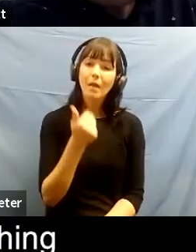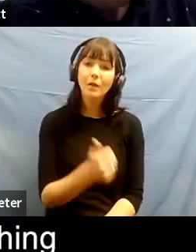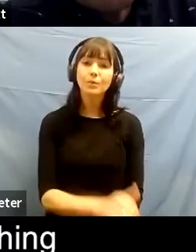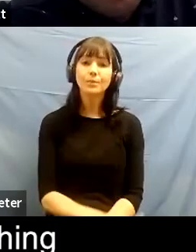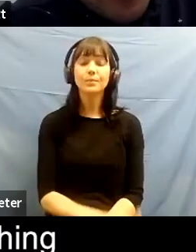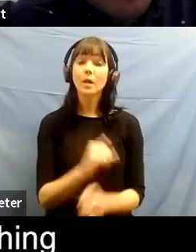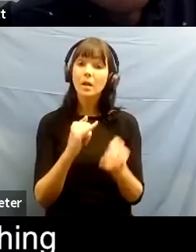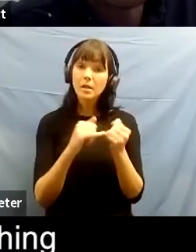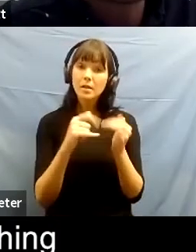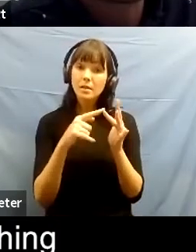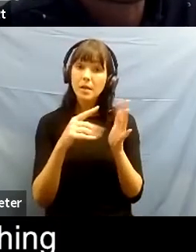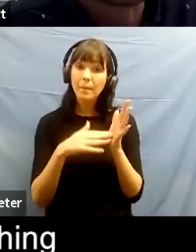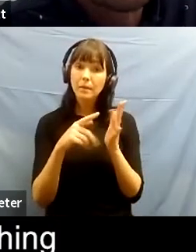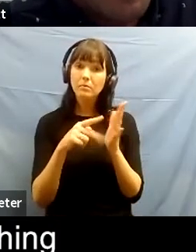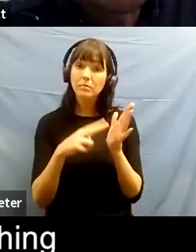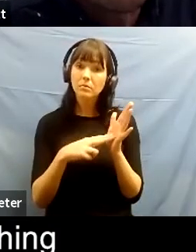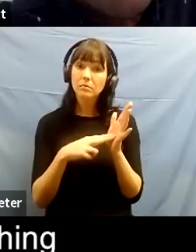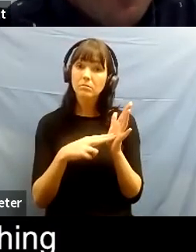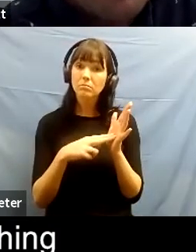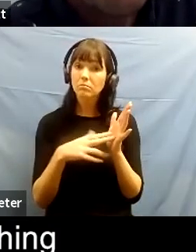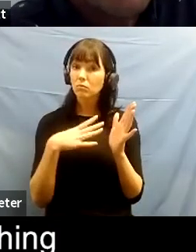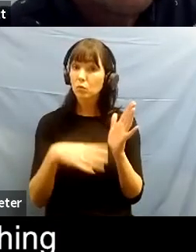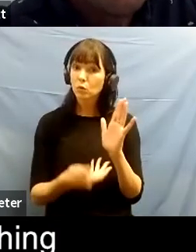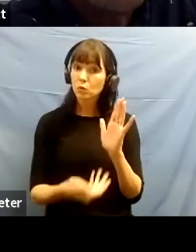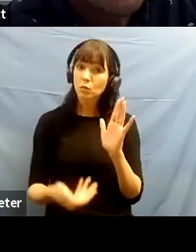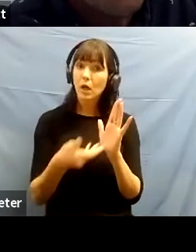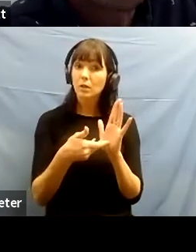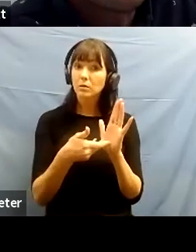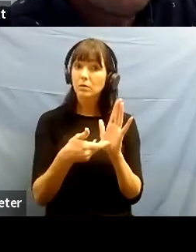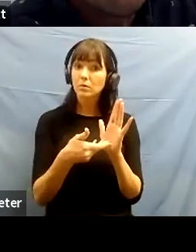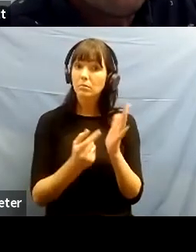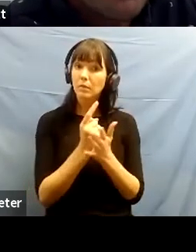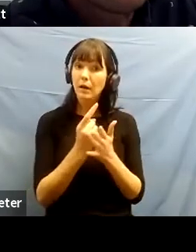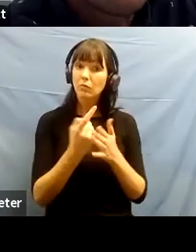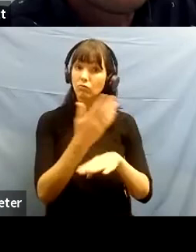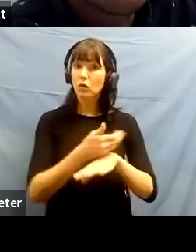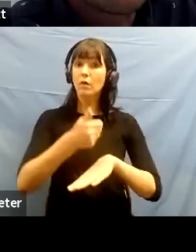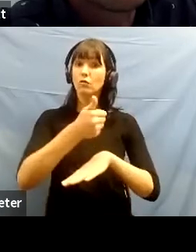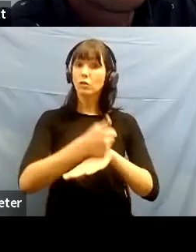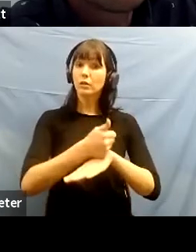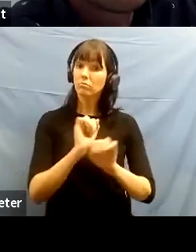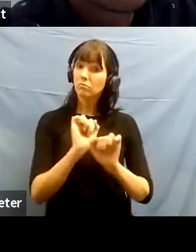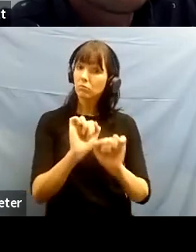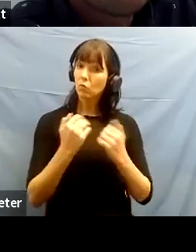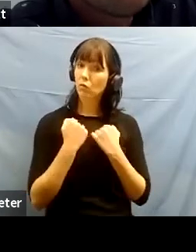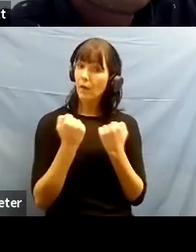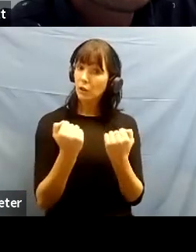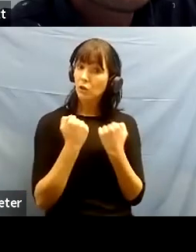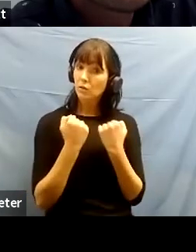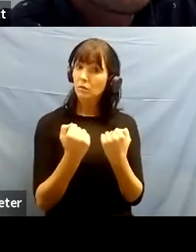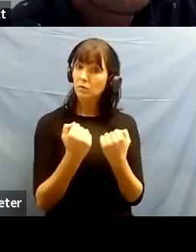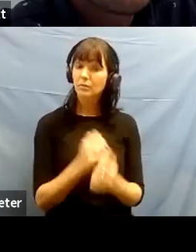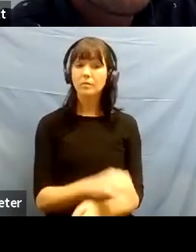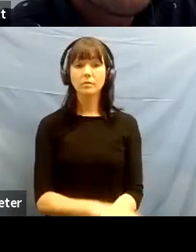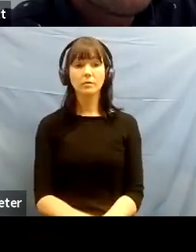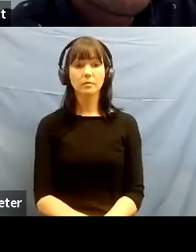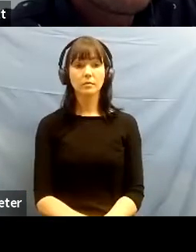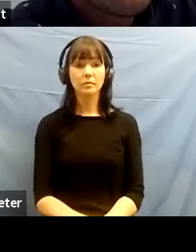do you have anything to add on the subject of recovery and your reflection on it um